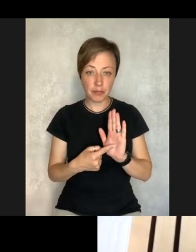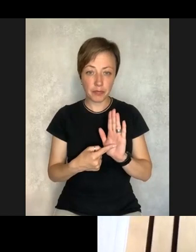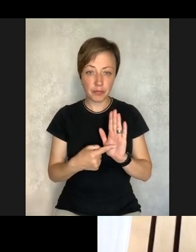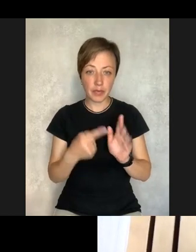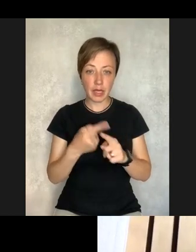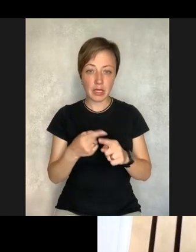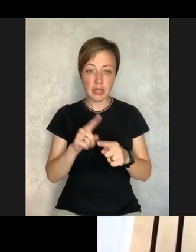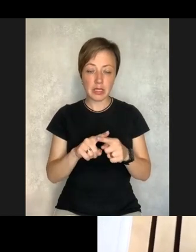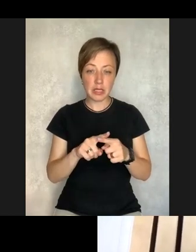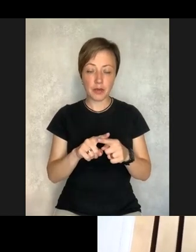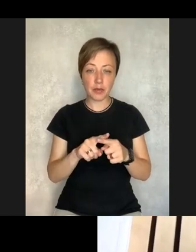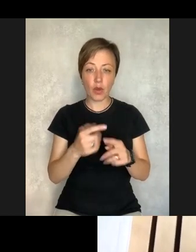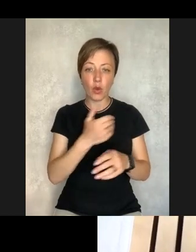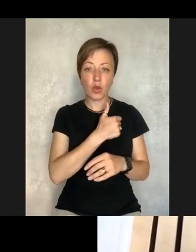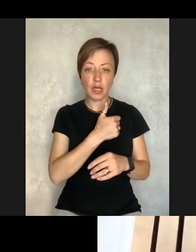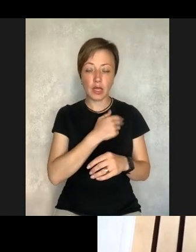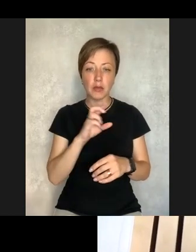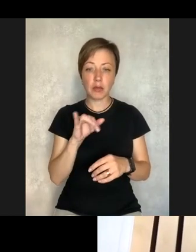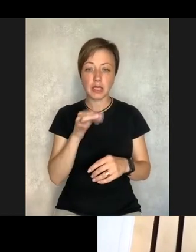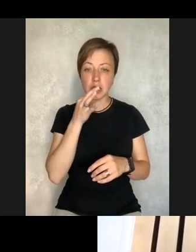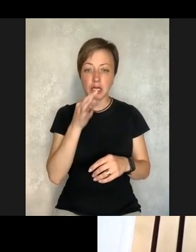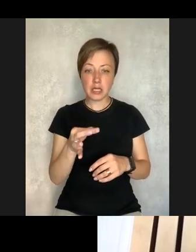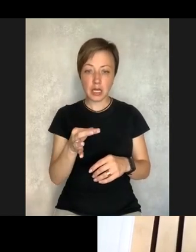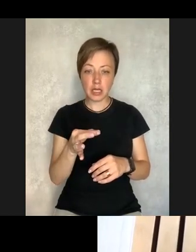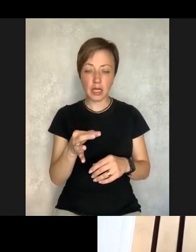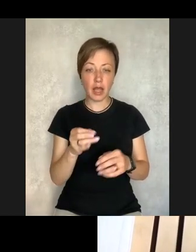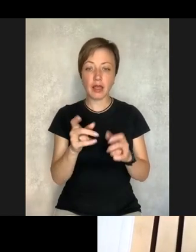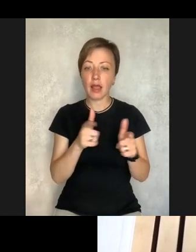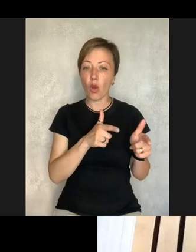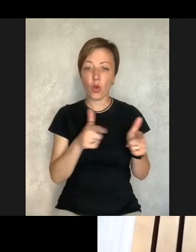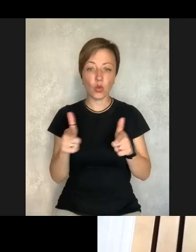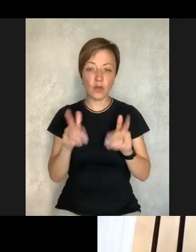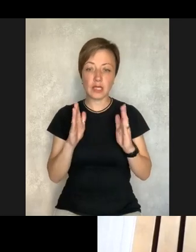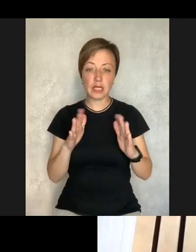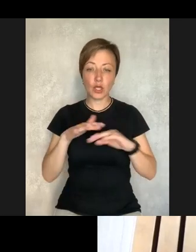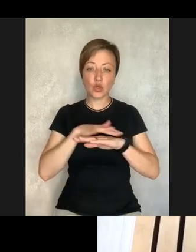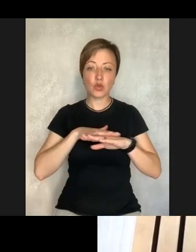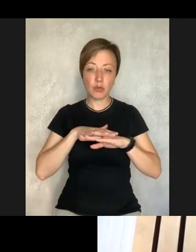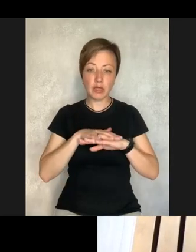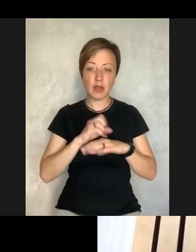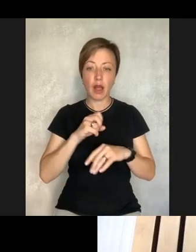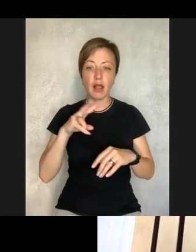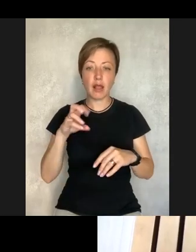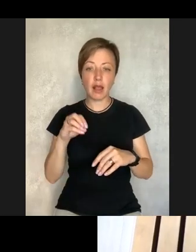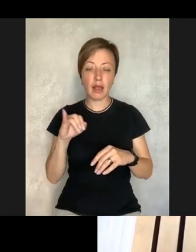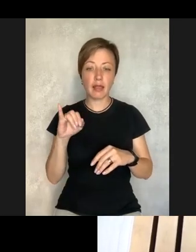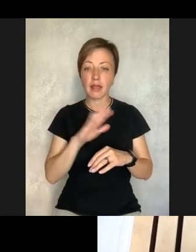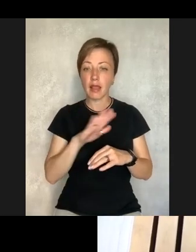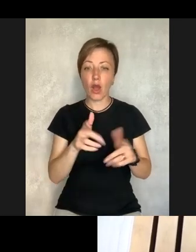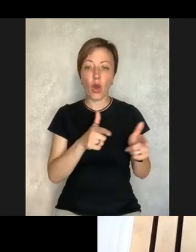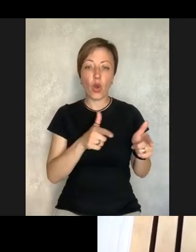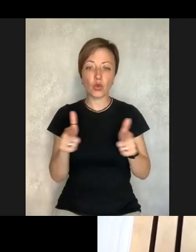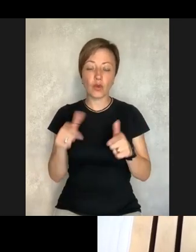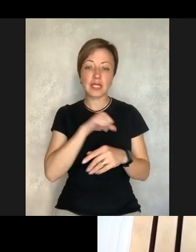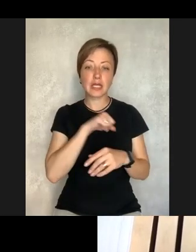challenges as, well, it's not only that society is not prepared,